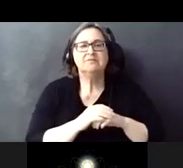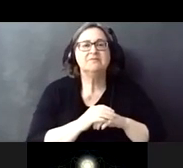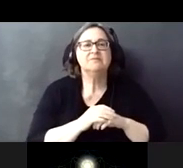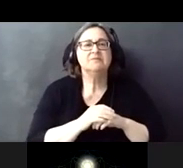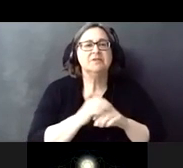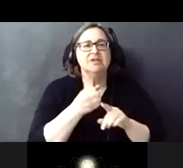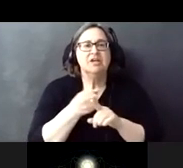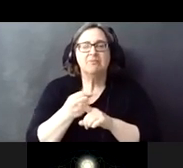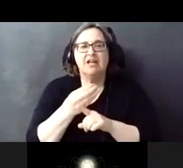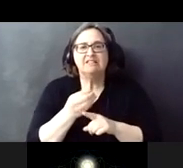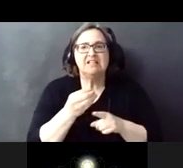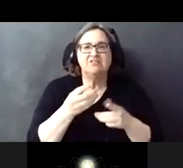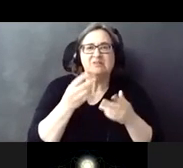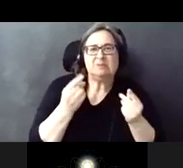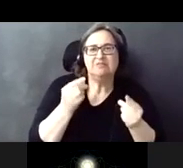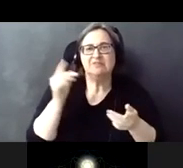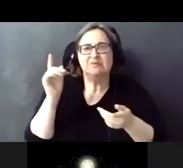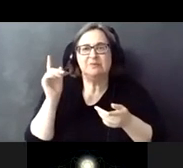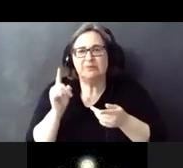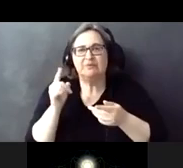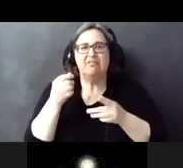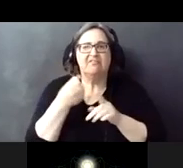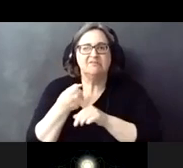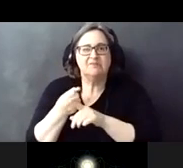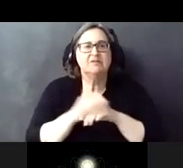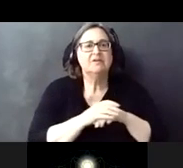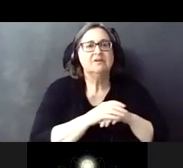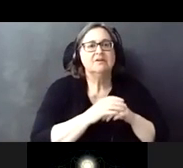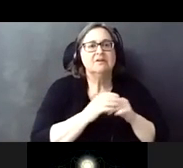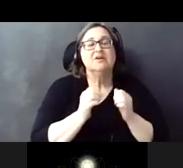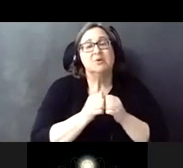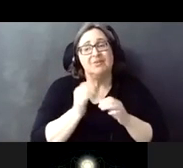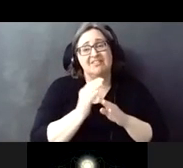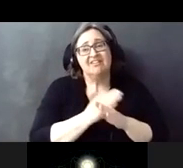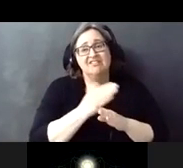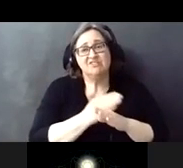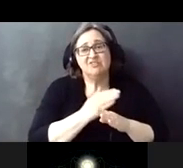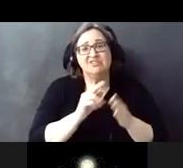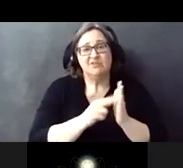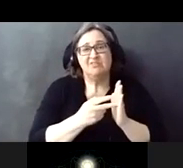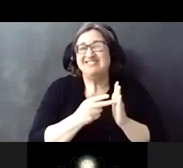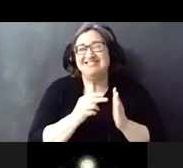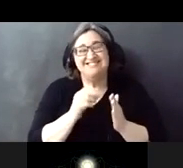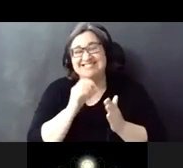impacts and mitigations as we all know with construction comes inconveniences the